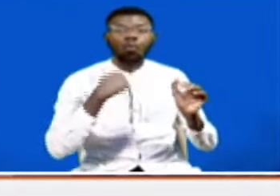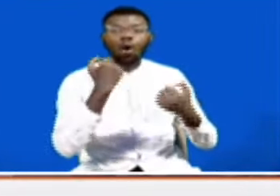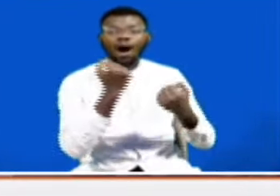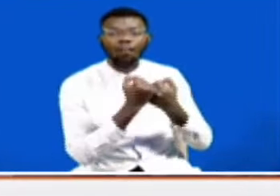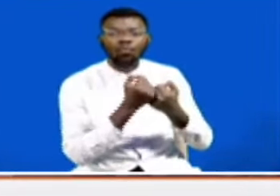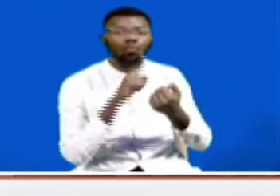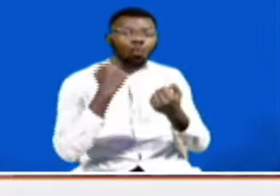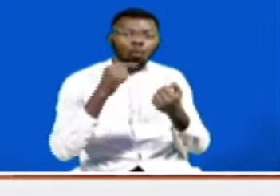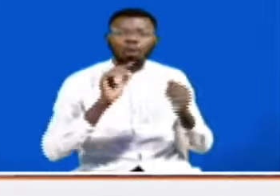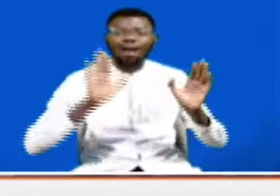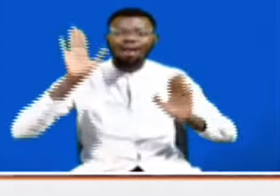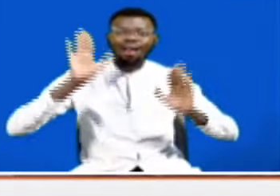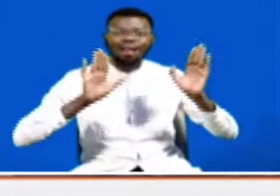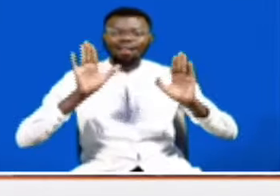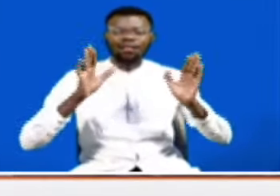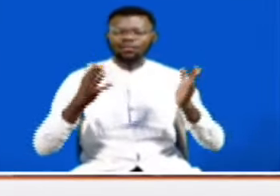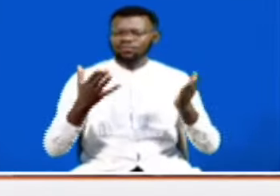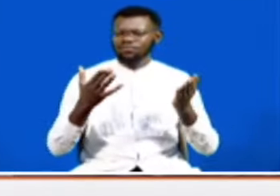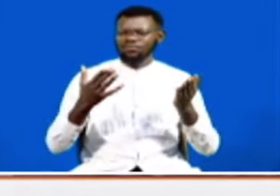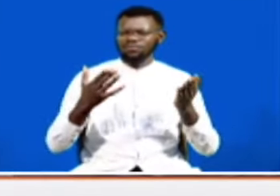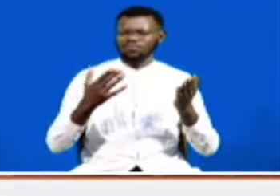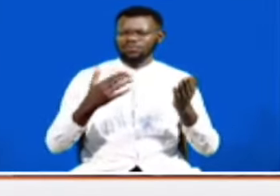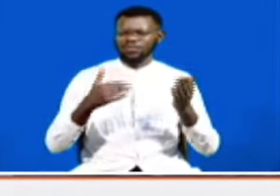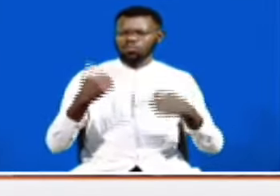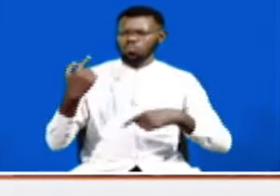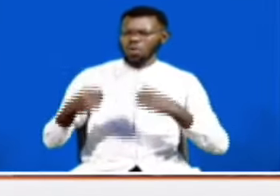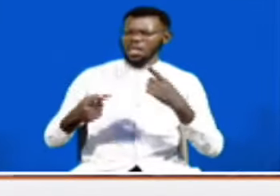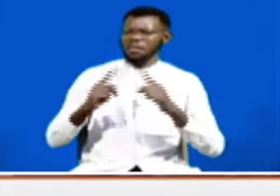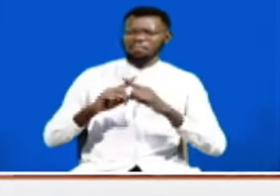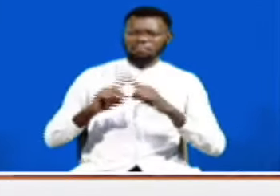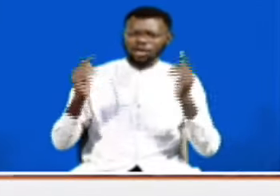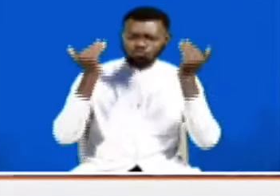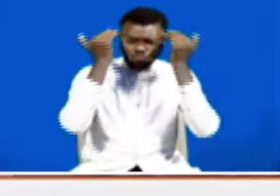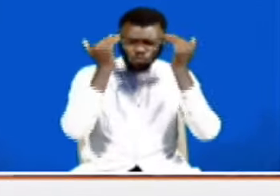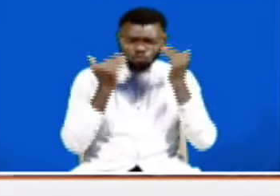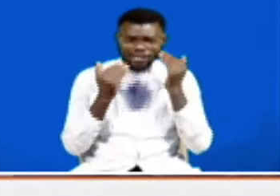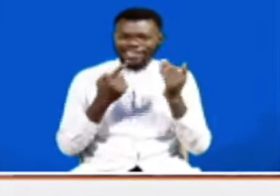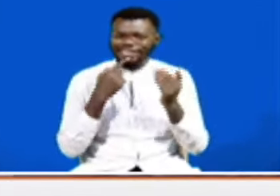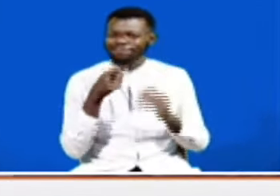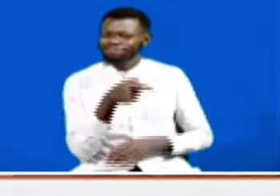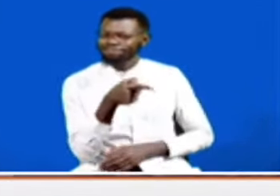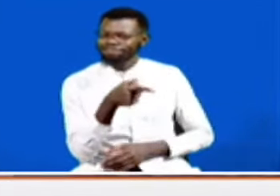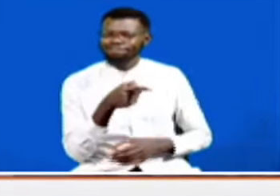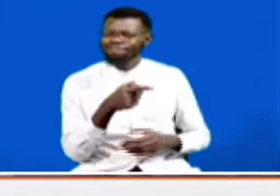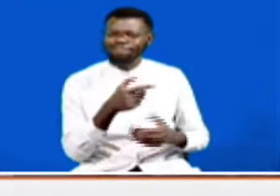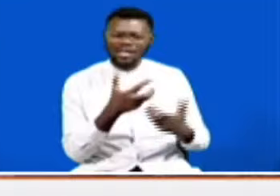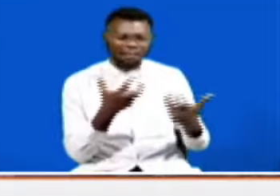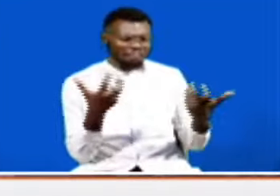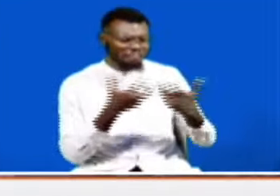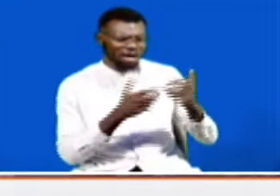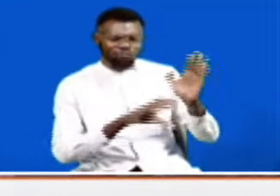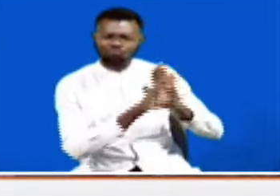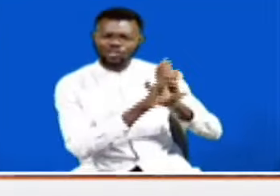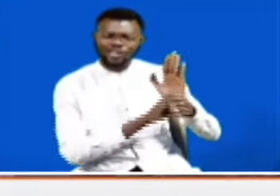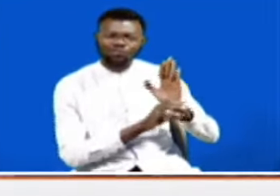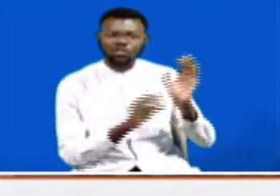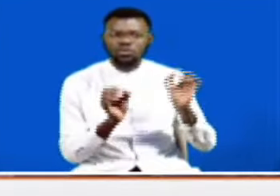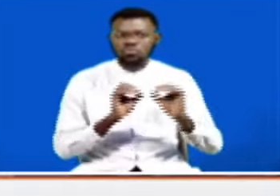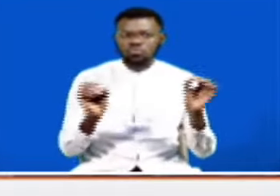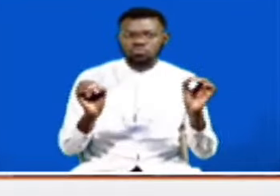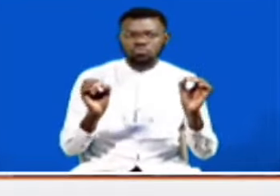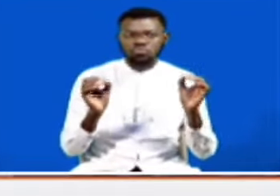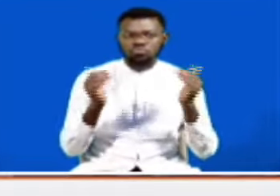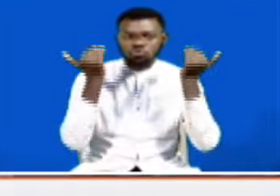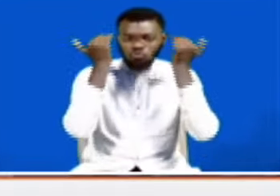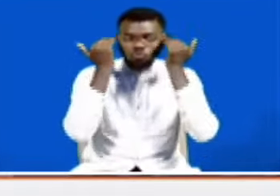And true to form, the court declared it unconstitutional. And the court declared, among other issues, that you cannot